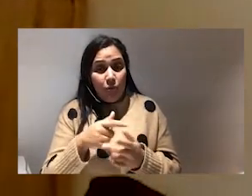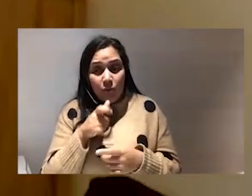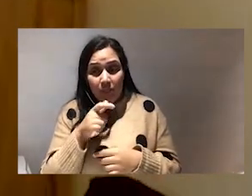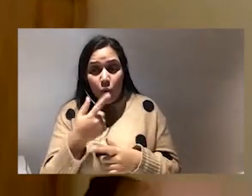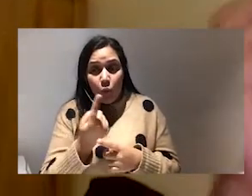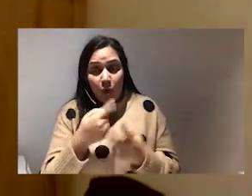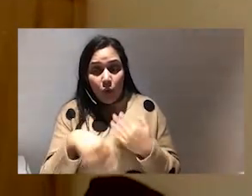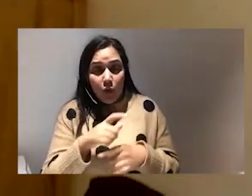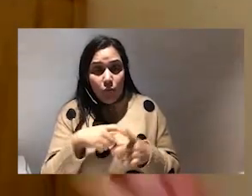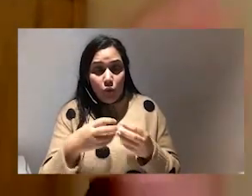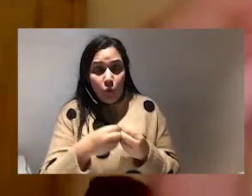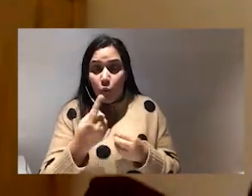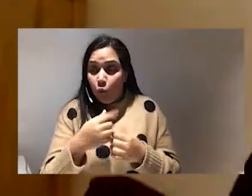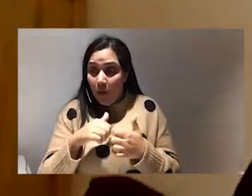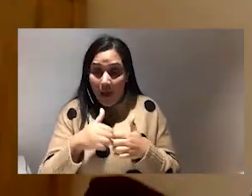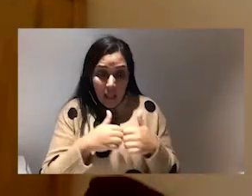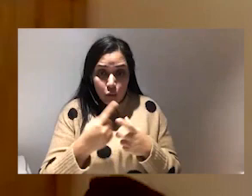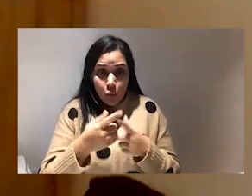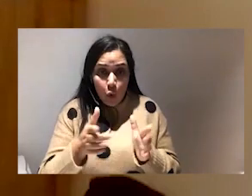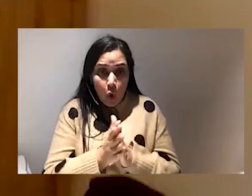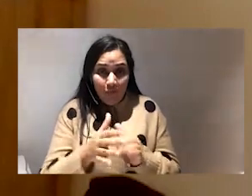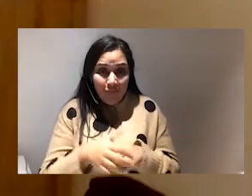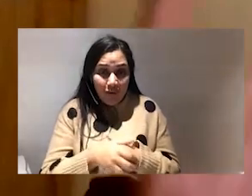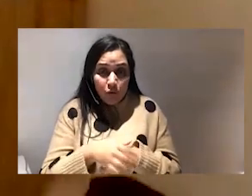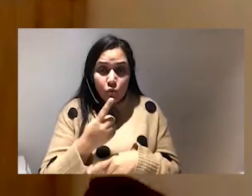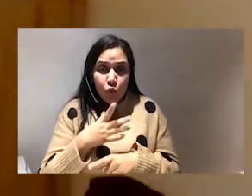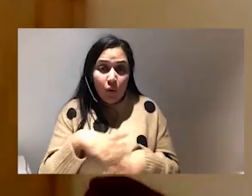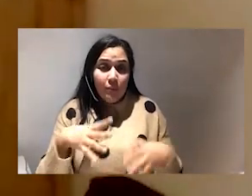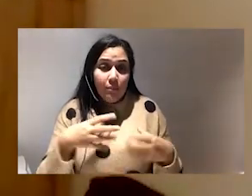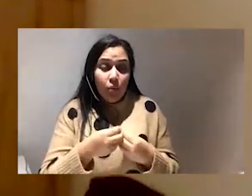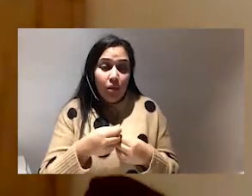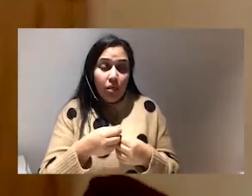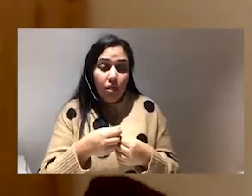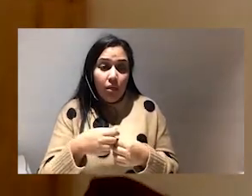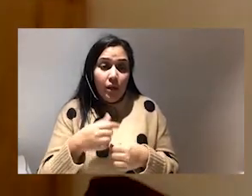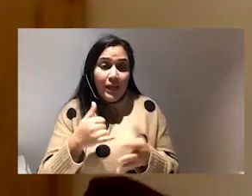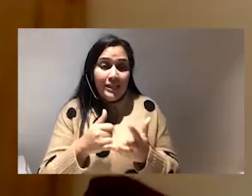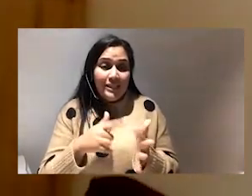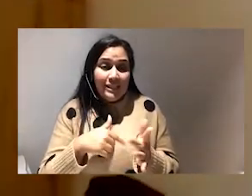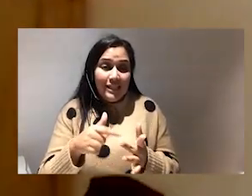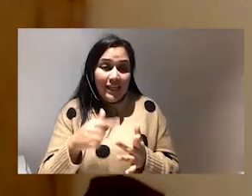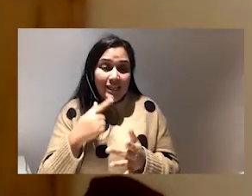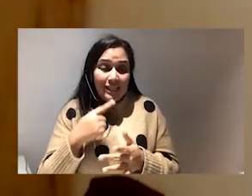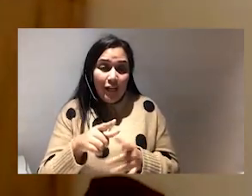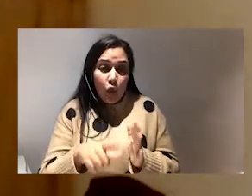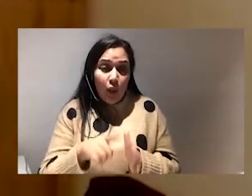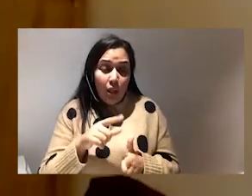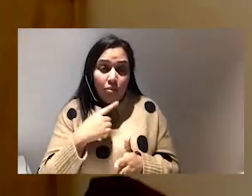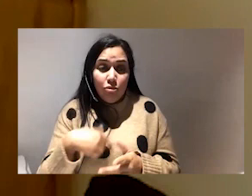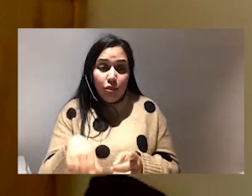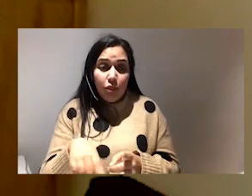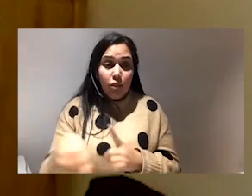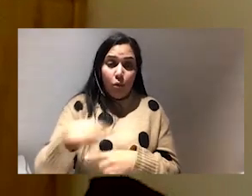with like who are your allies your close friends the people that you want to be in the trenches with as she said earlier those are the people that you can be